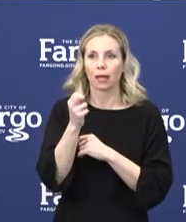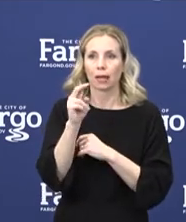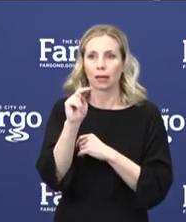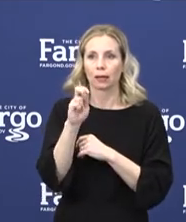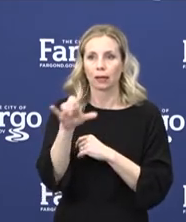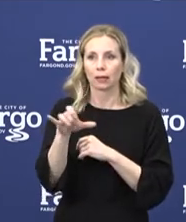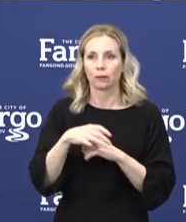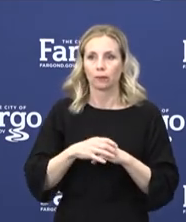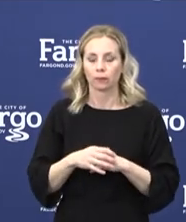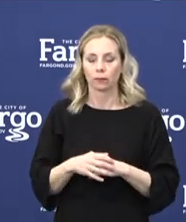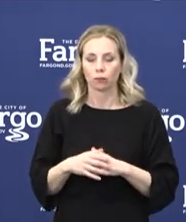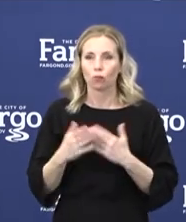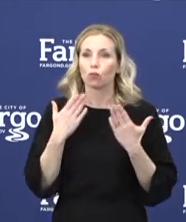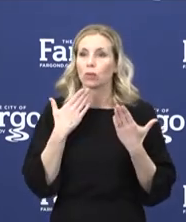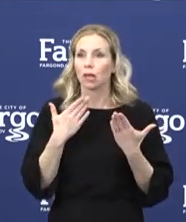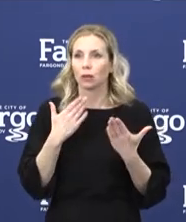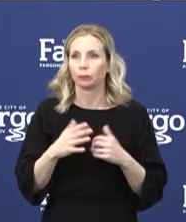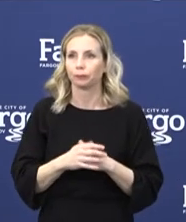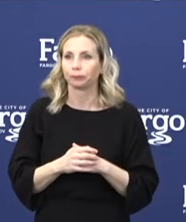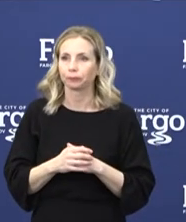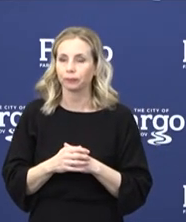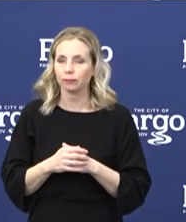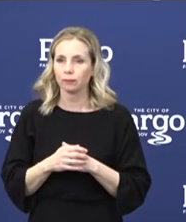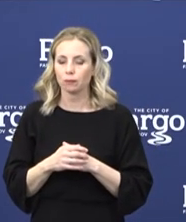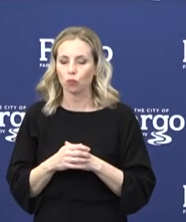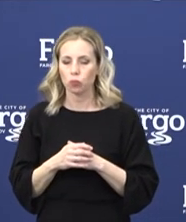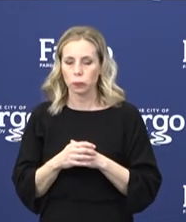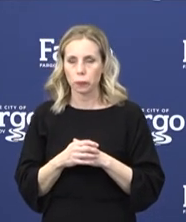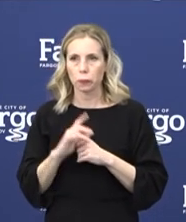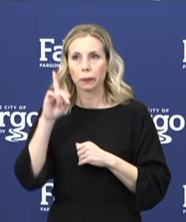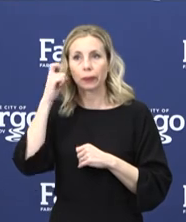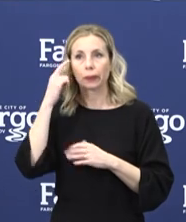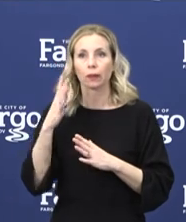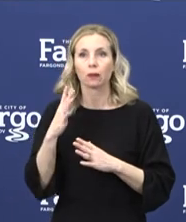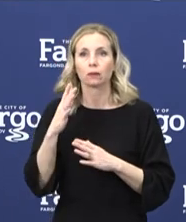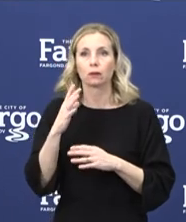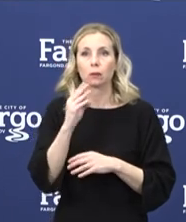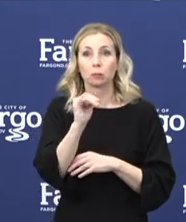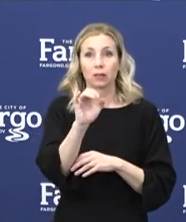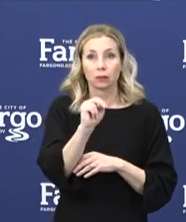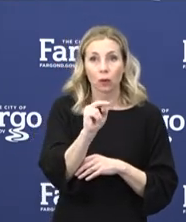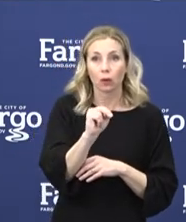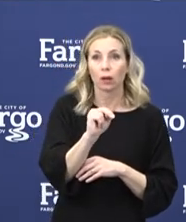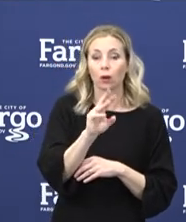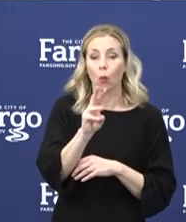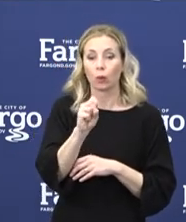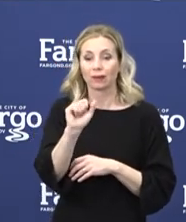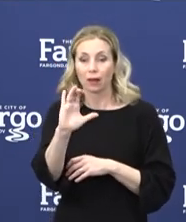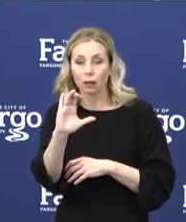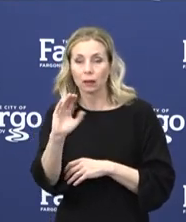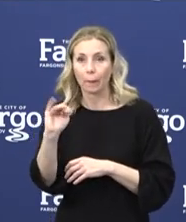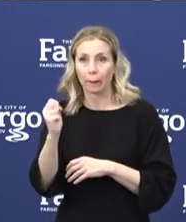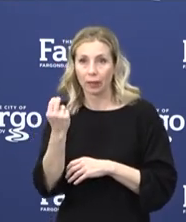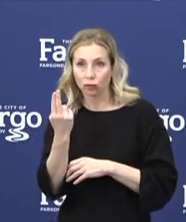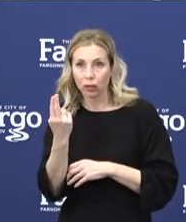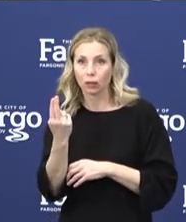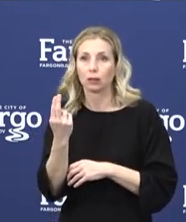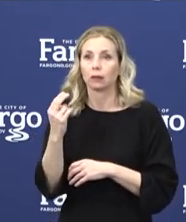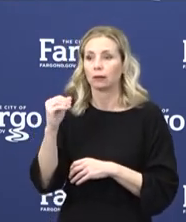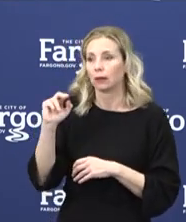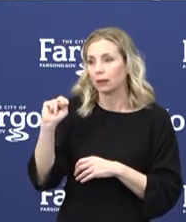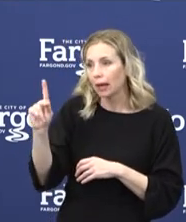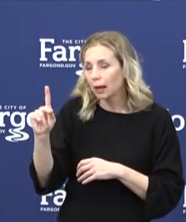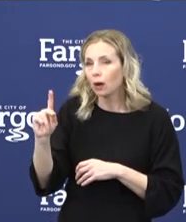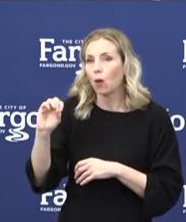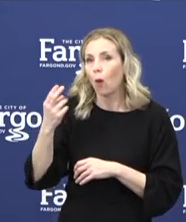Thank you, Mayor Mahoney. The governors of Minnesota, Wisconsin, Michigan, Illinois, Indiana, Ohio, and Kentucky